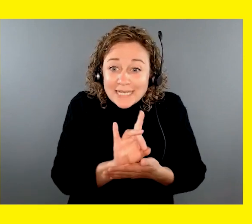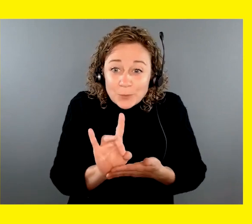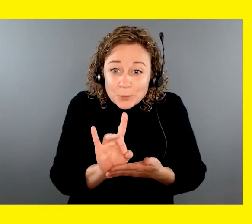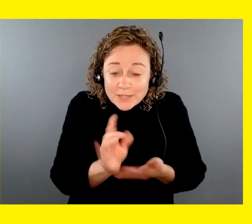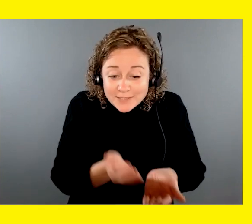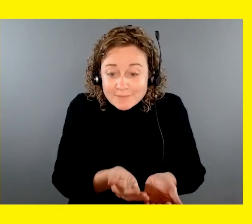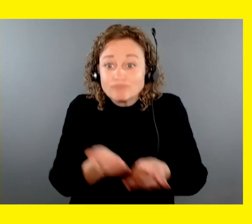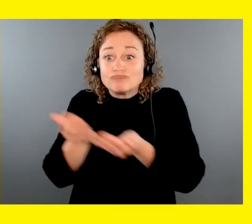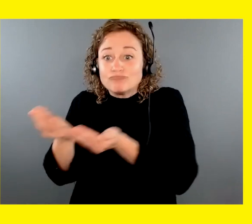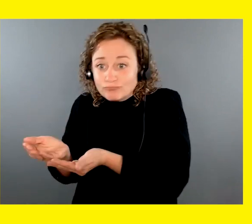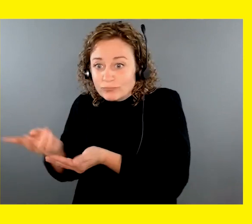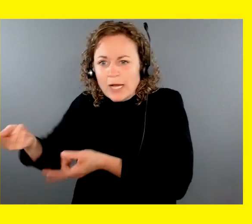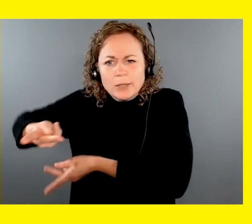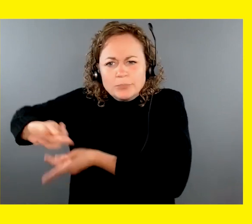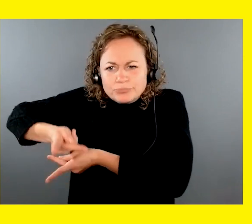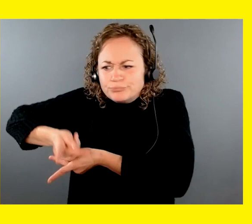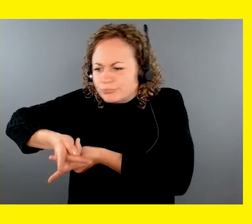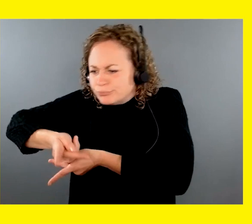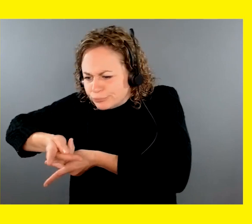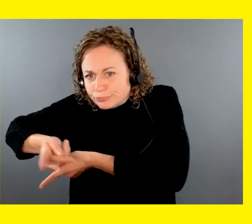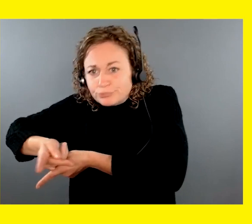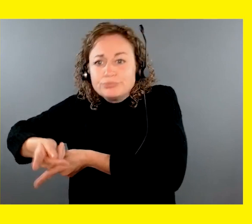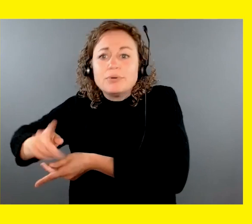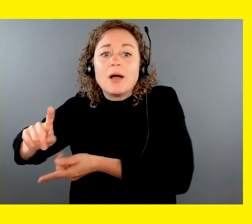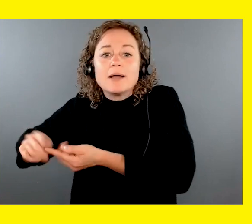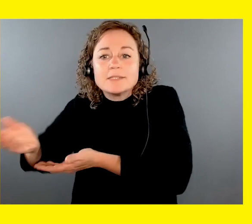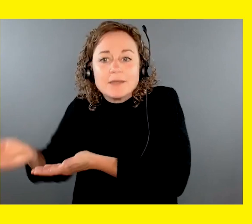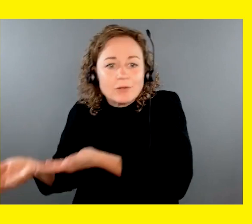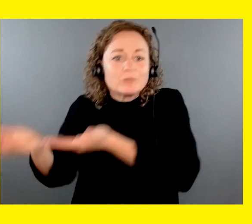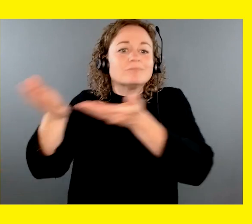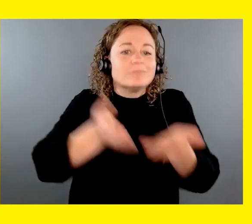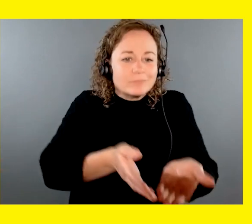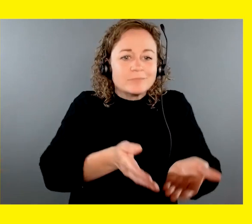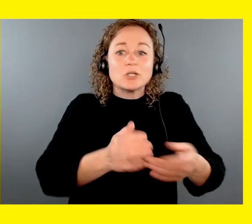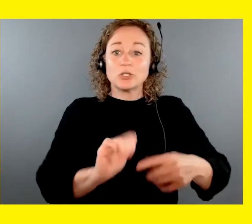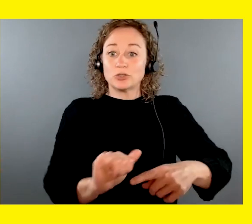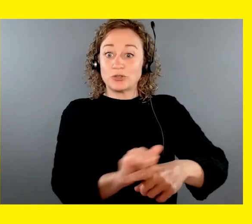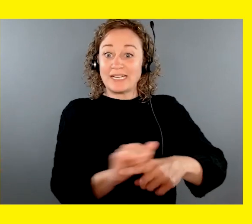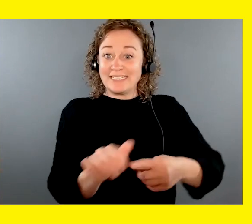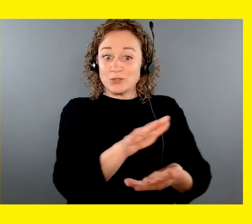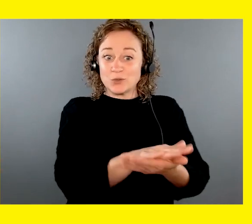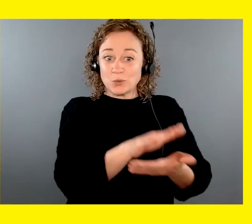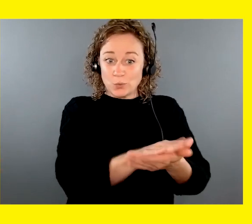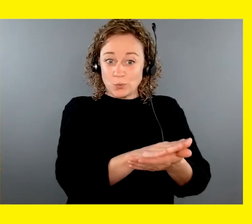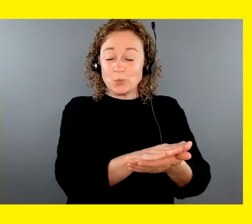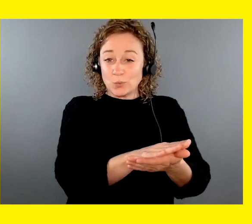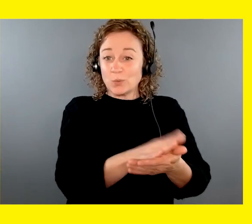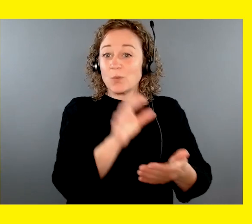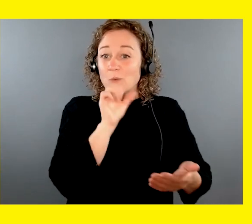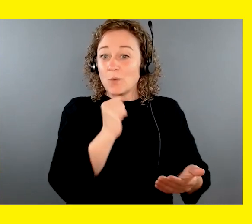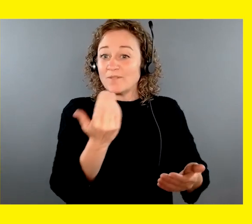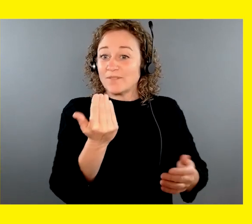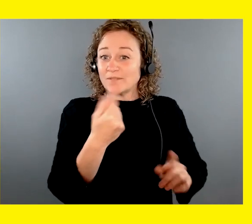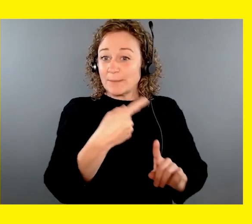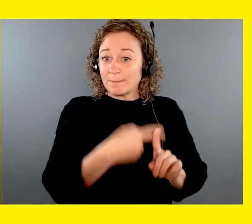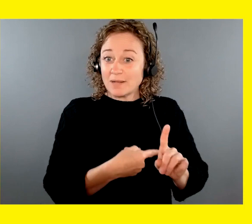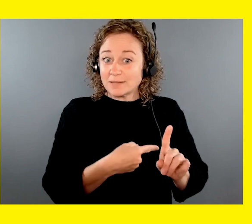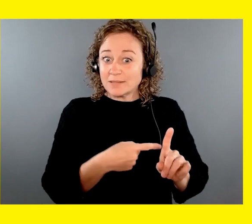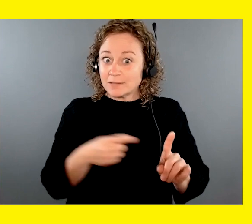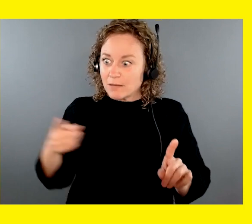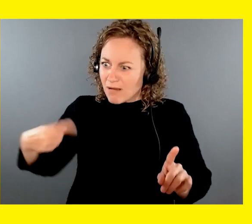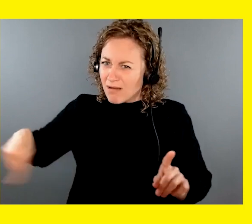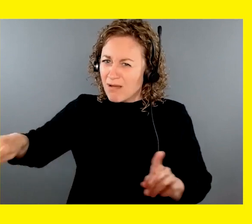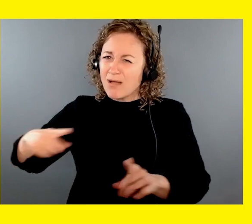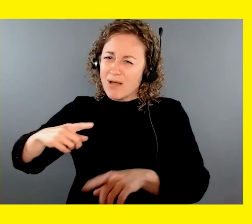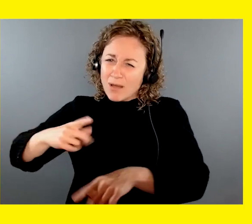until they go off to formal guide dog training school, when they're about 15 months old, you will have contributed